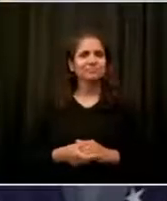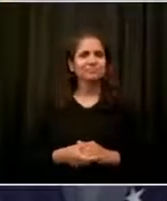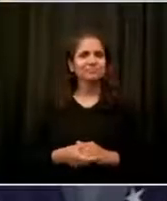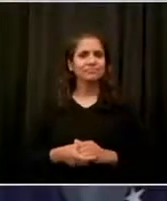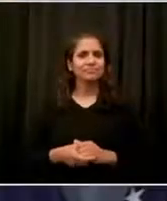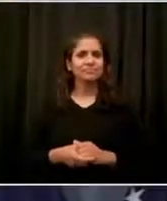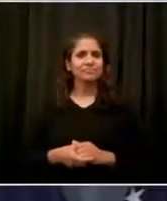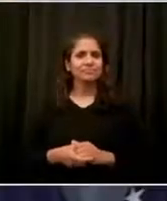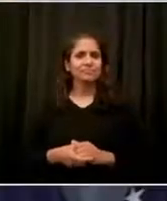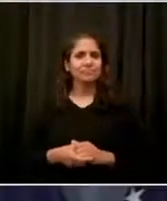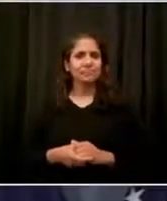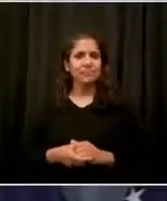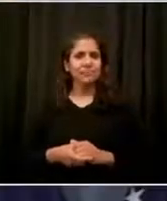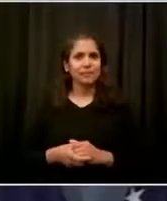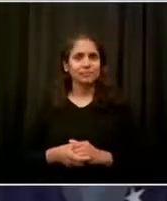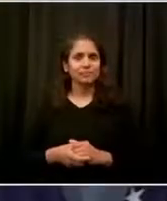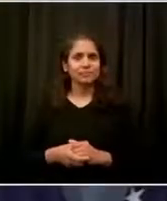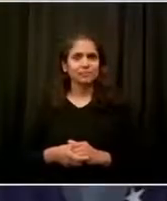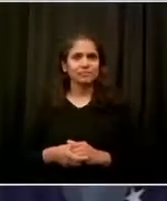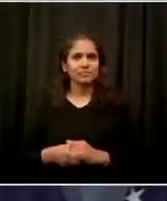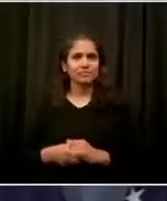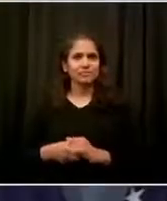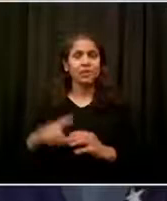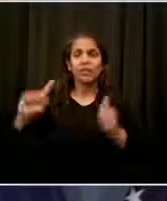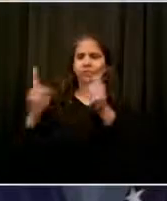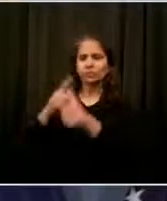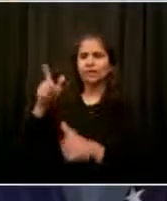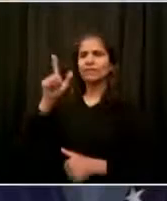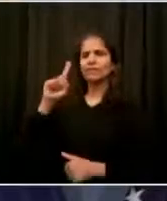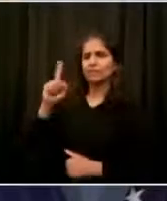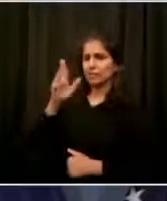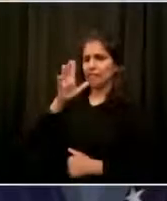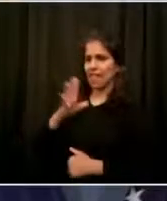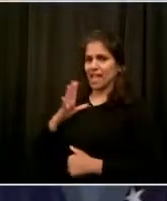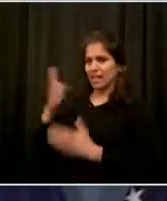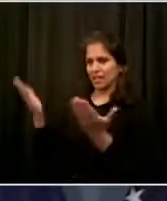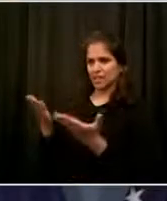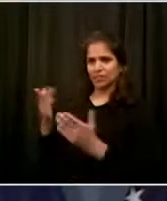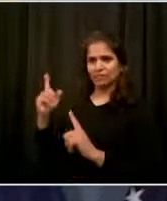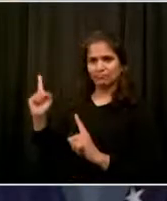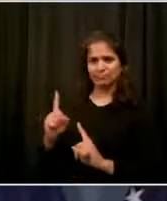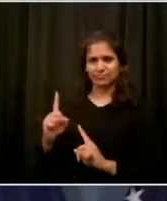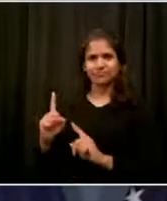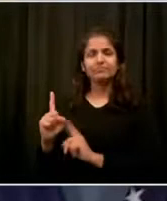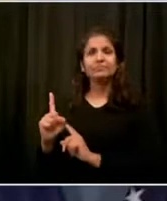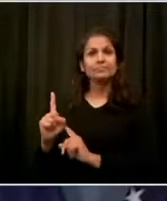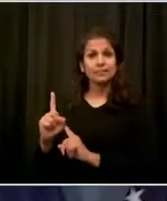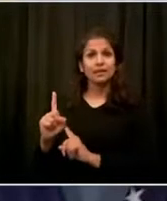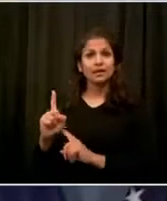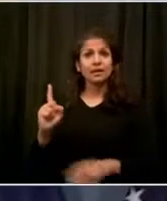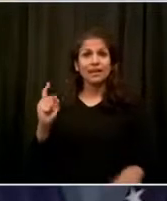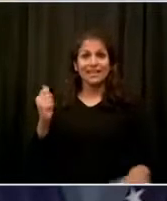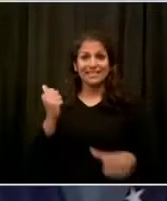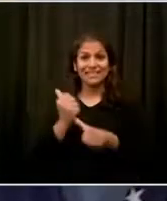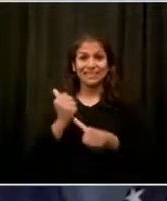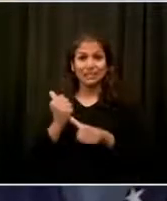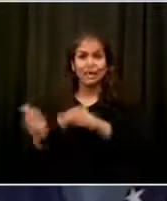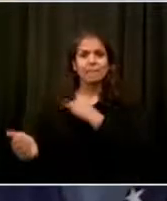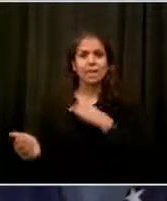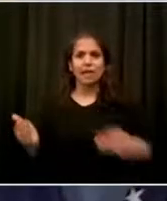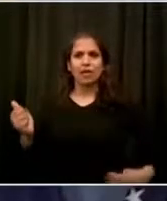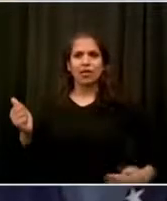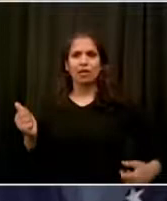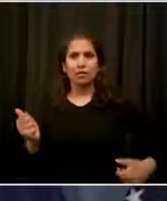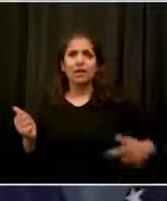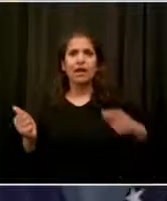First Lady McRae here in person and Deputy Mayor Thompson, Deputy Mayor Bean, Deputy Mayor Perea Henze, and Executive Director